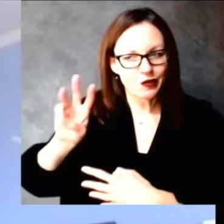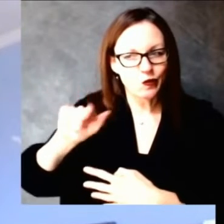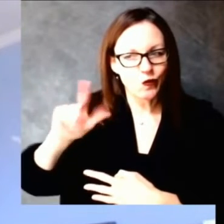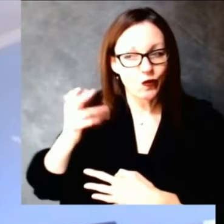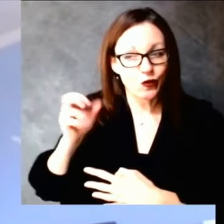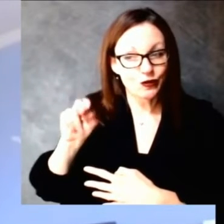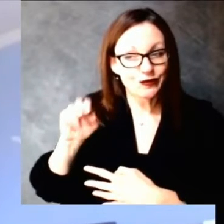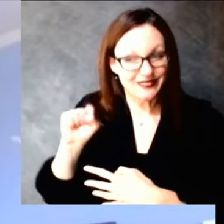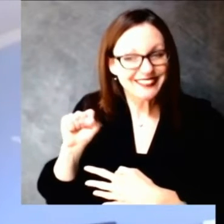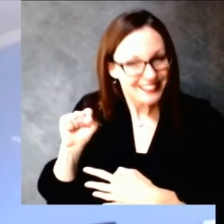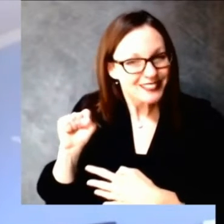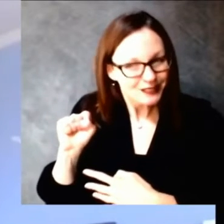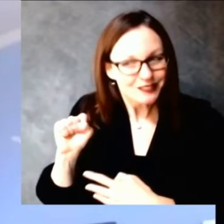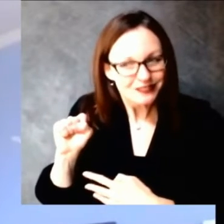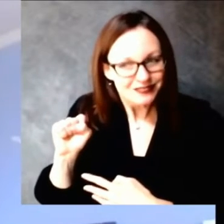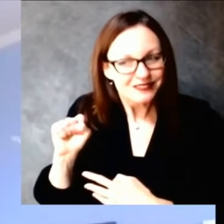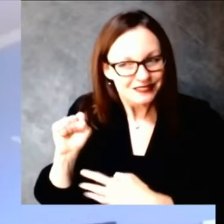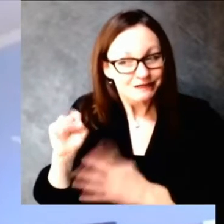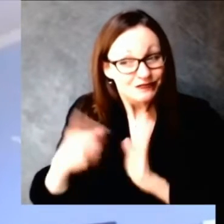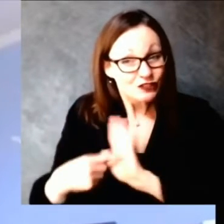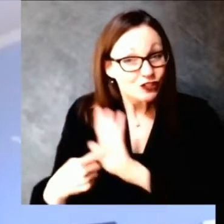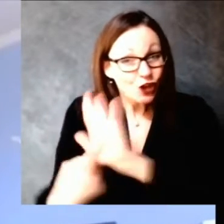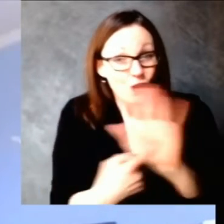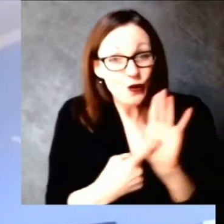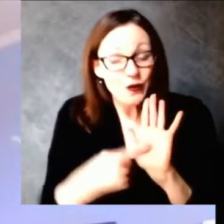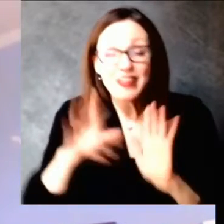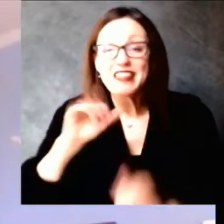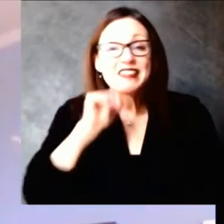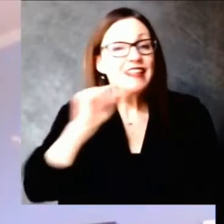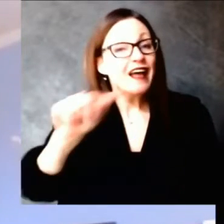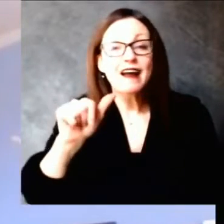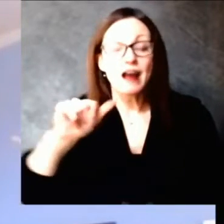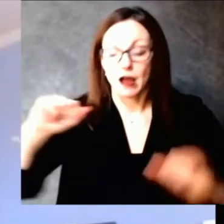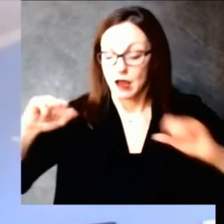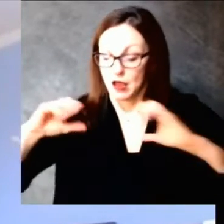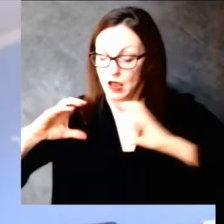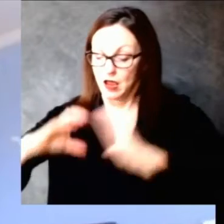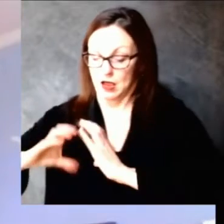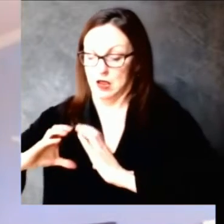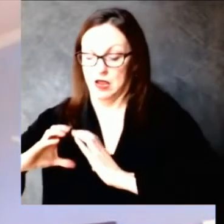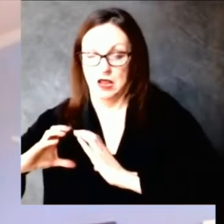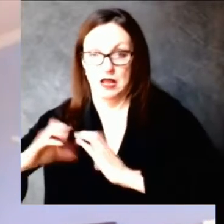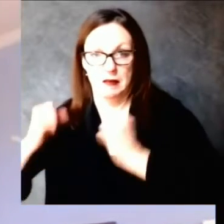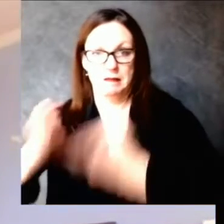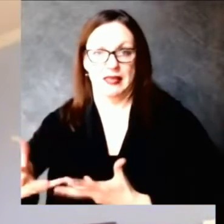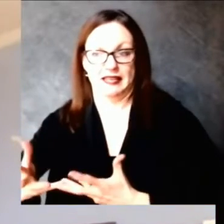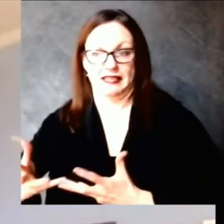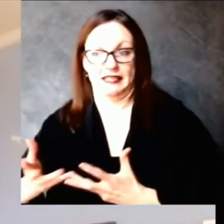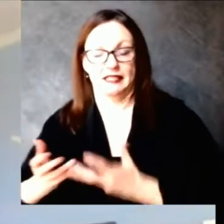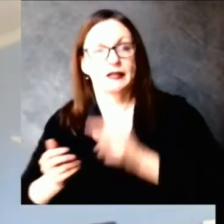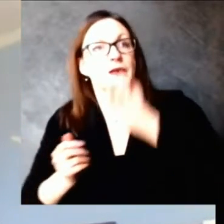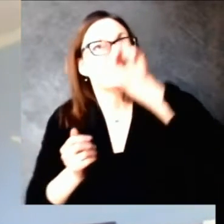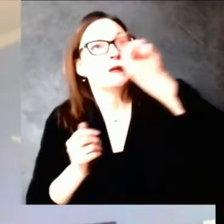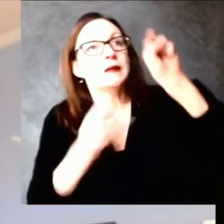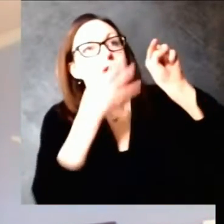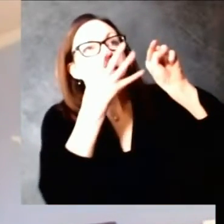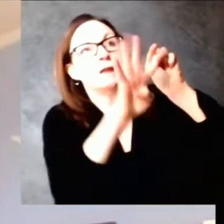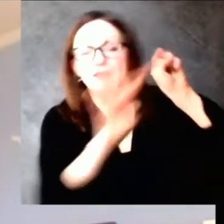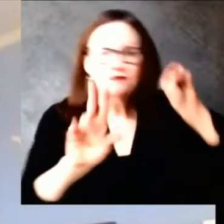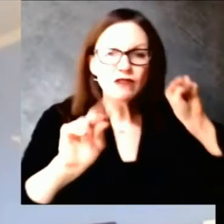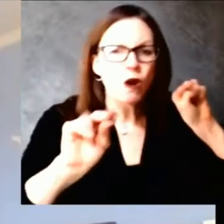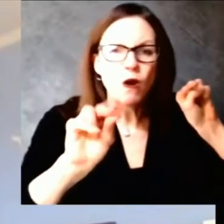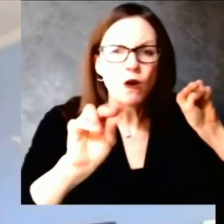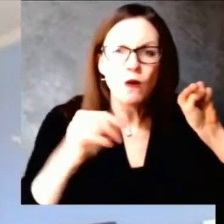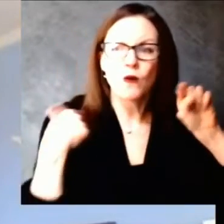accessibility for areas that are experiencing significant challenges or communities where there are disparities. So